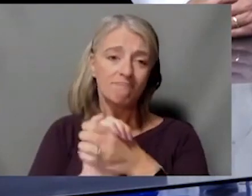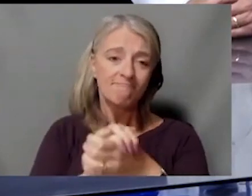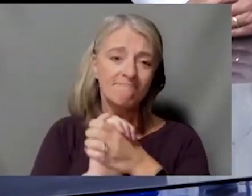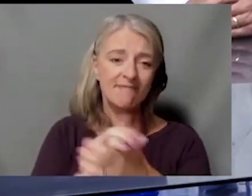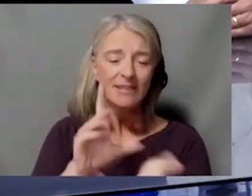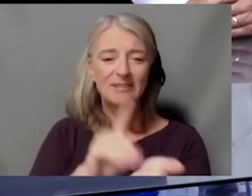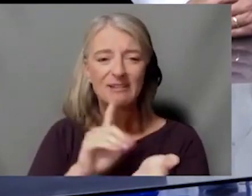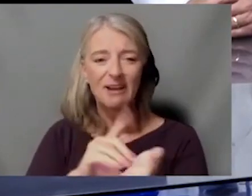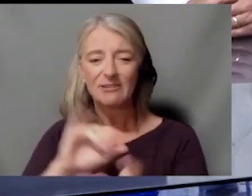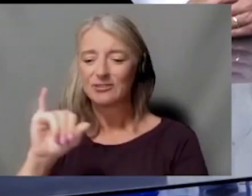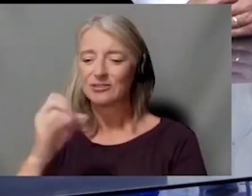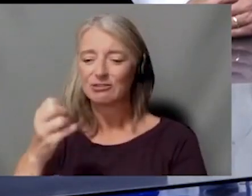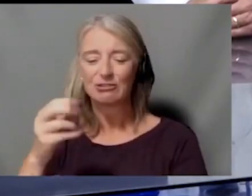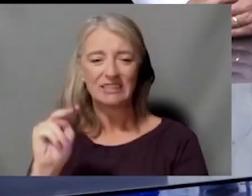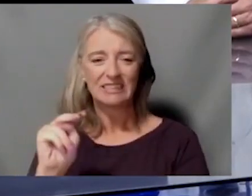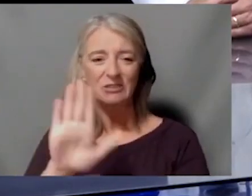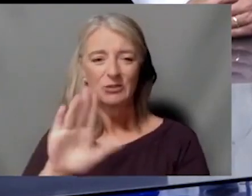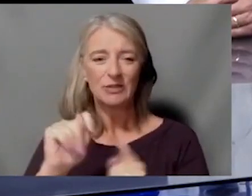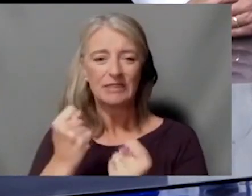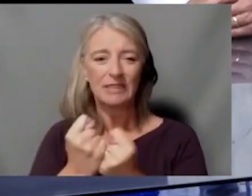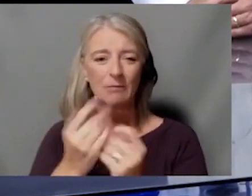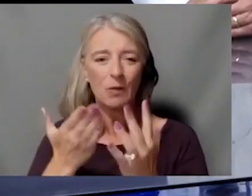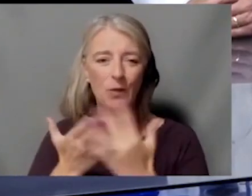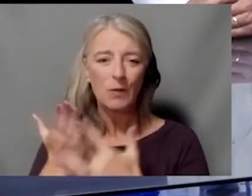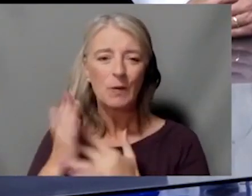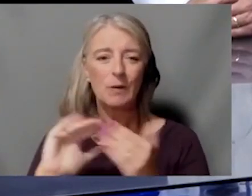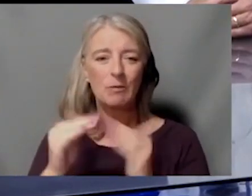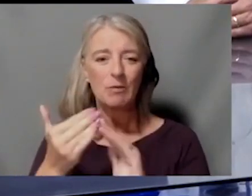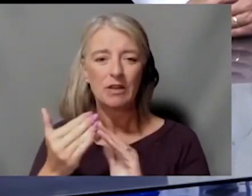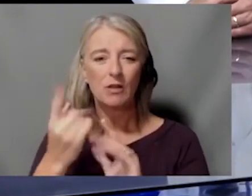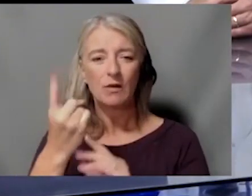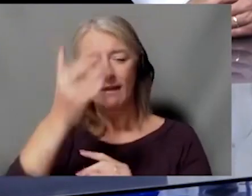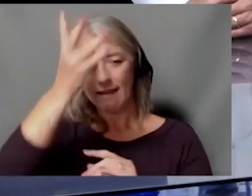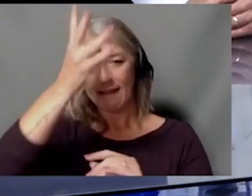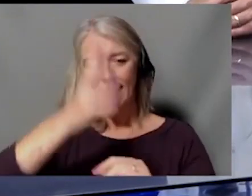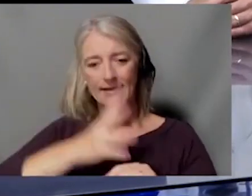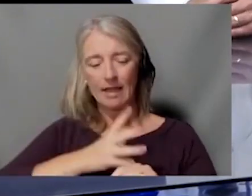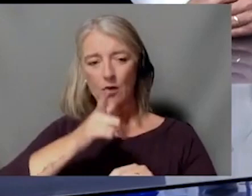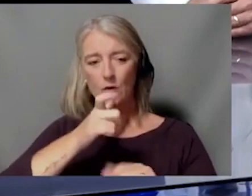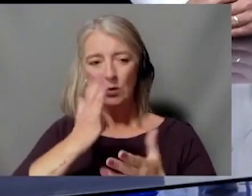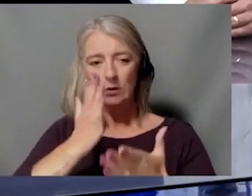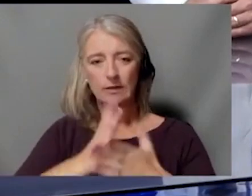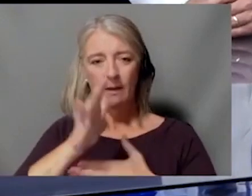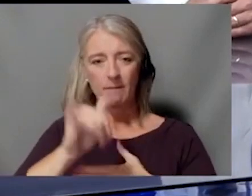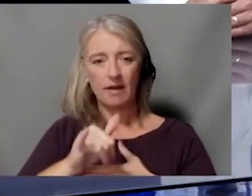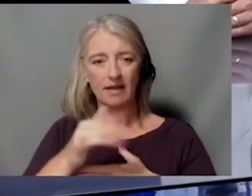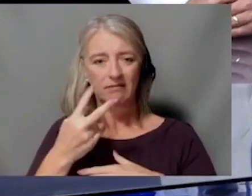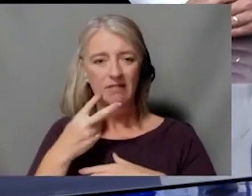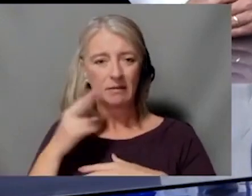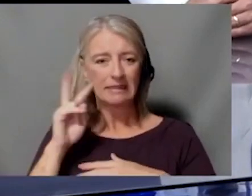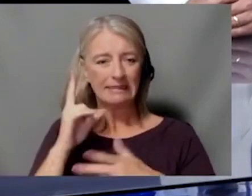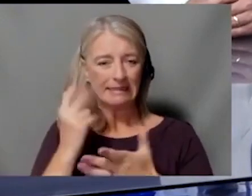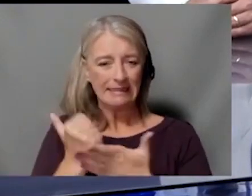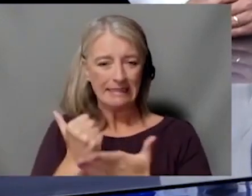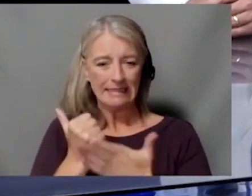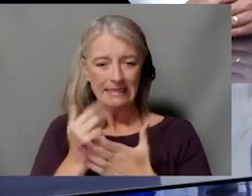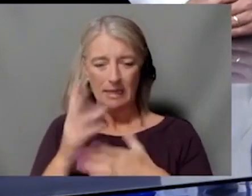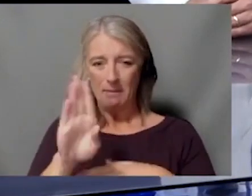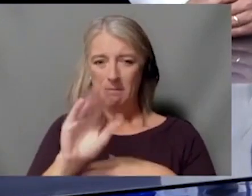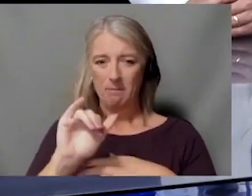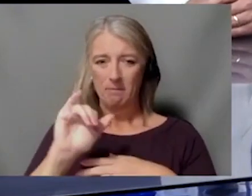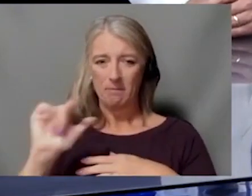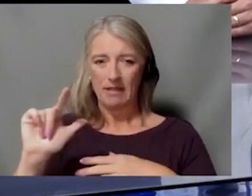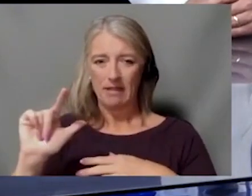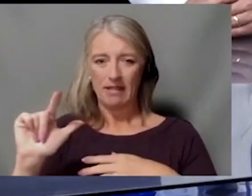the community. And there was a guy that came by the other day. Help me, help me. Bill, Bill, Bill. yeah, I think it was, uh, self